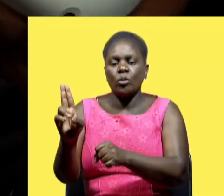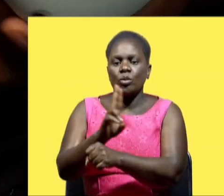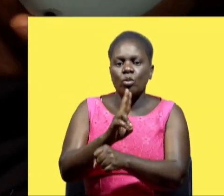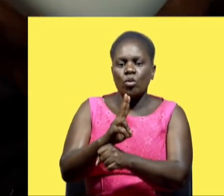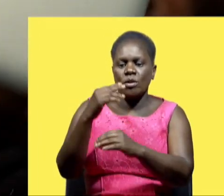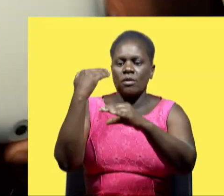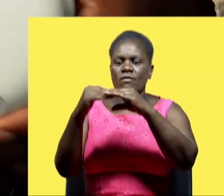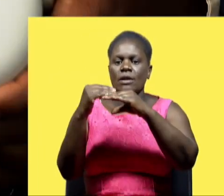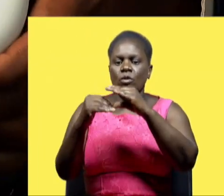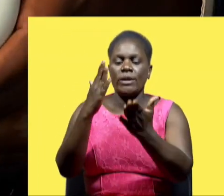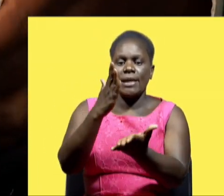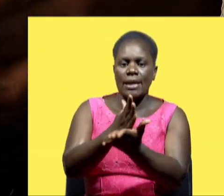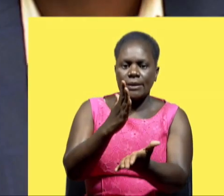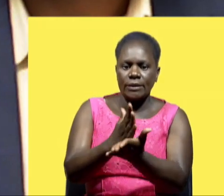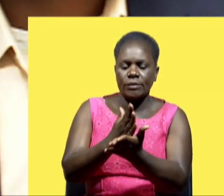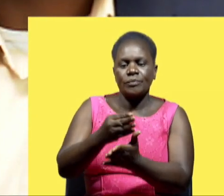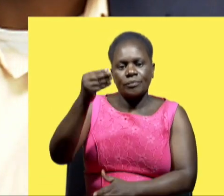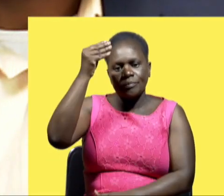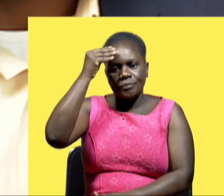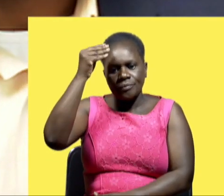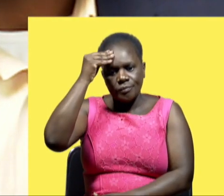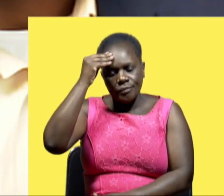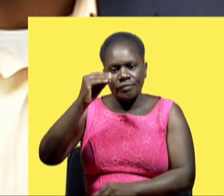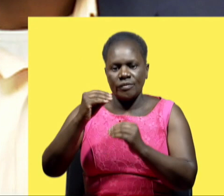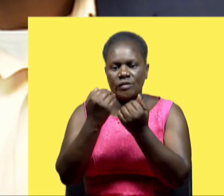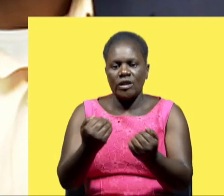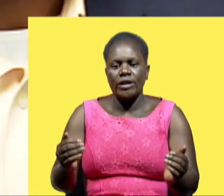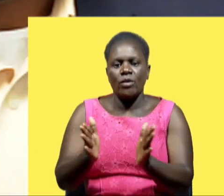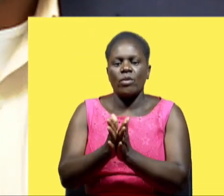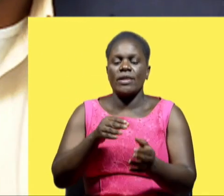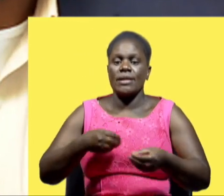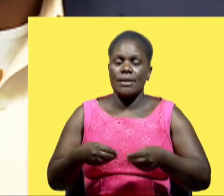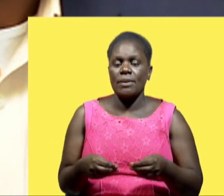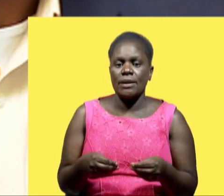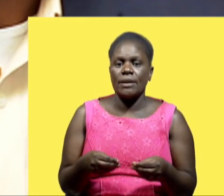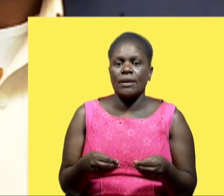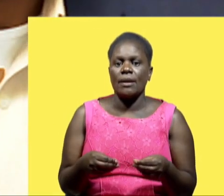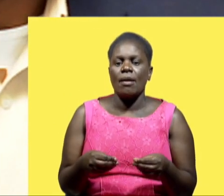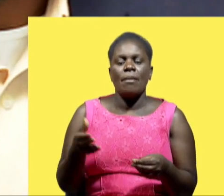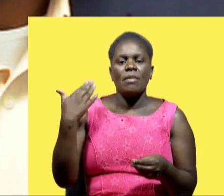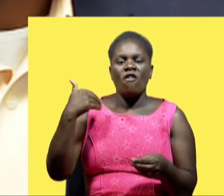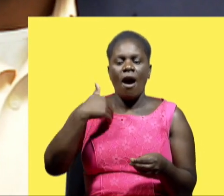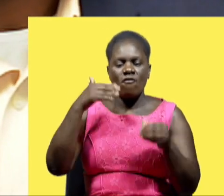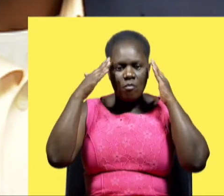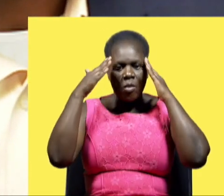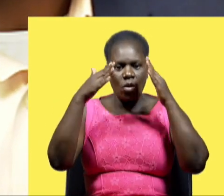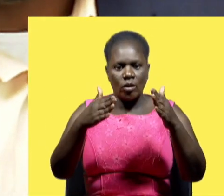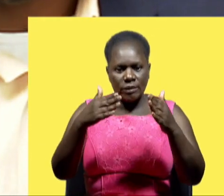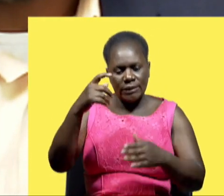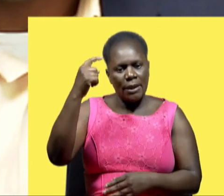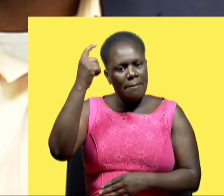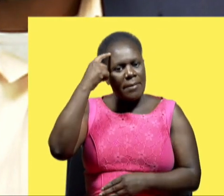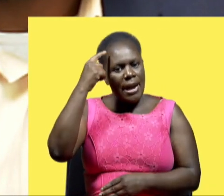virtual reality to educate learners learners with disabilities we had a focus on learners with